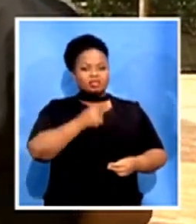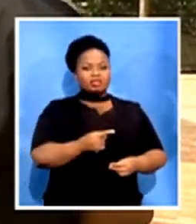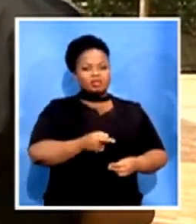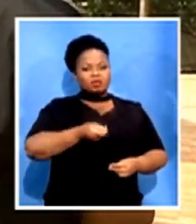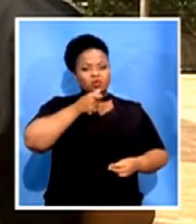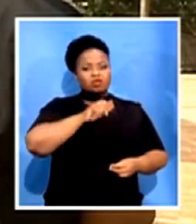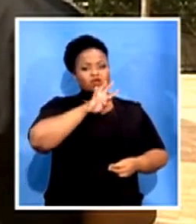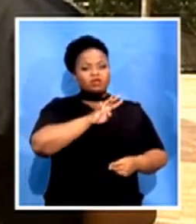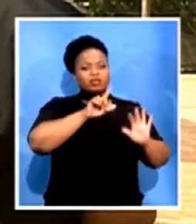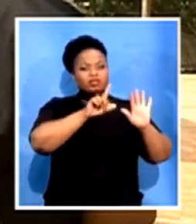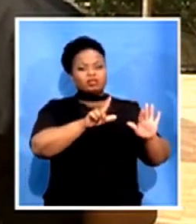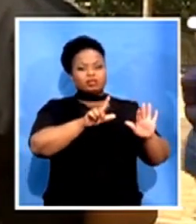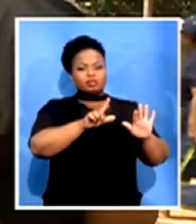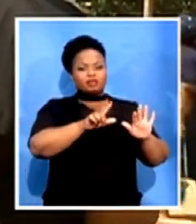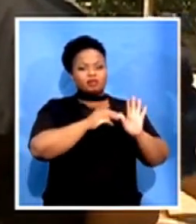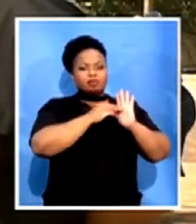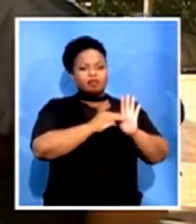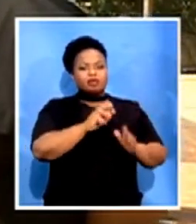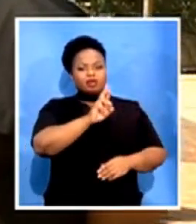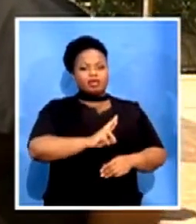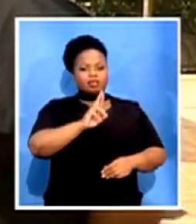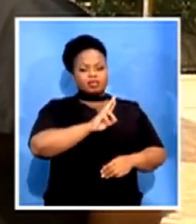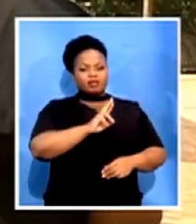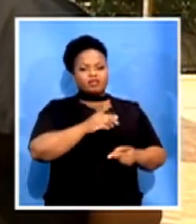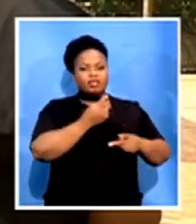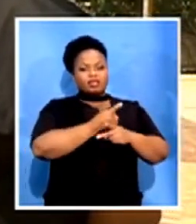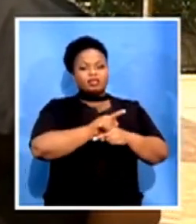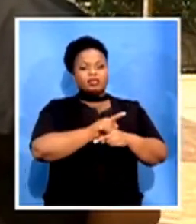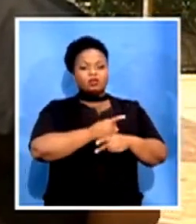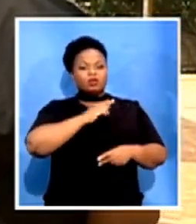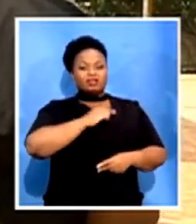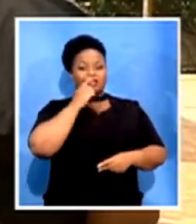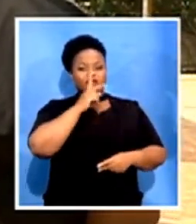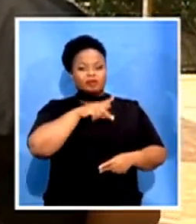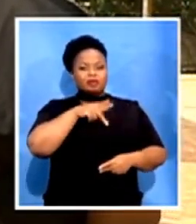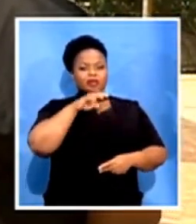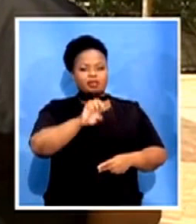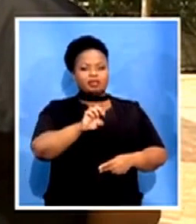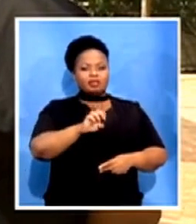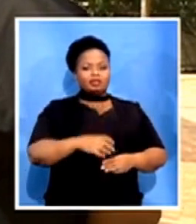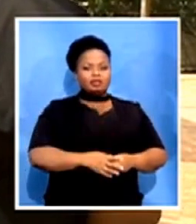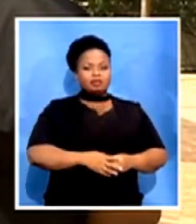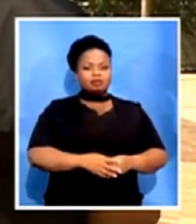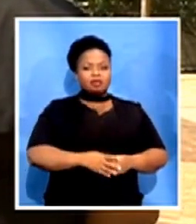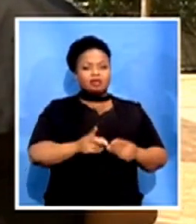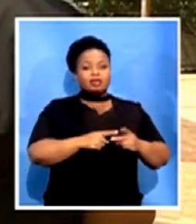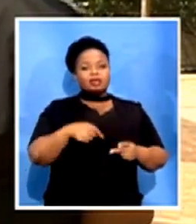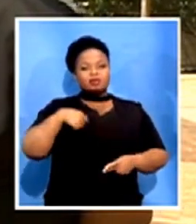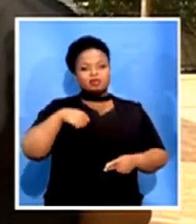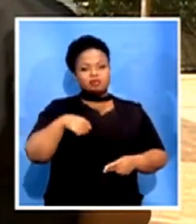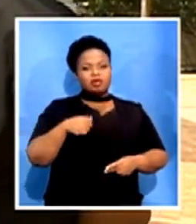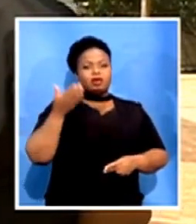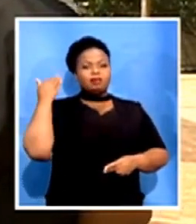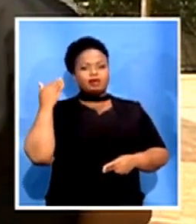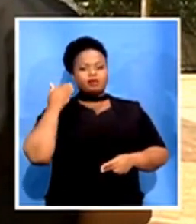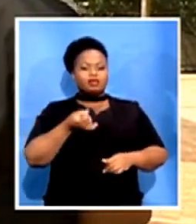maybe involved in the procurement of PPEs here. But the municipality earlier on was saying, and as far as we understand, we